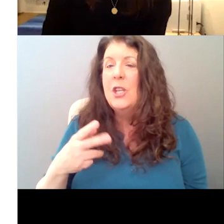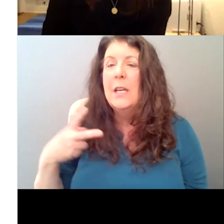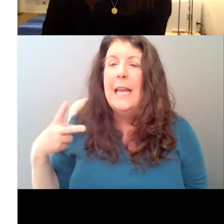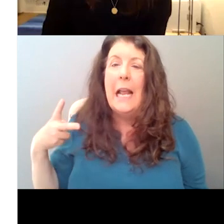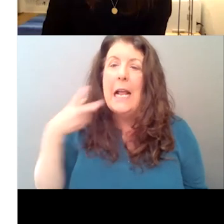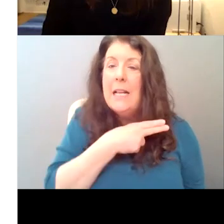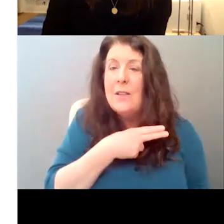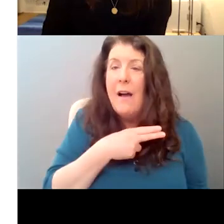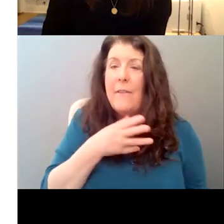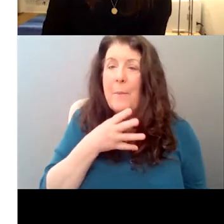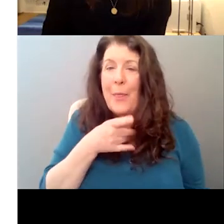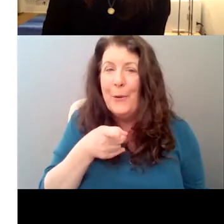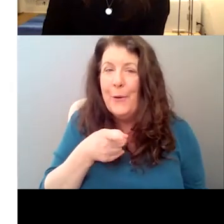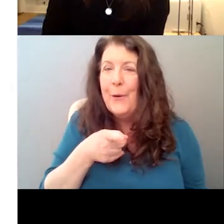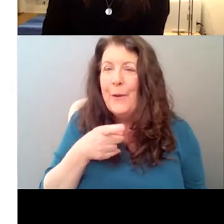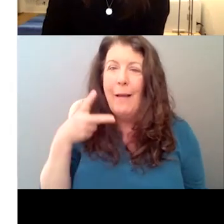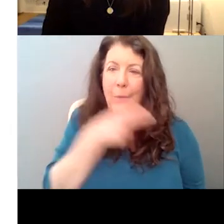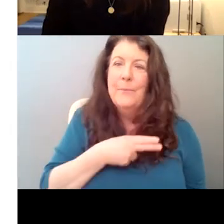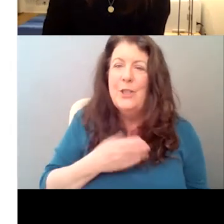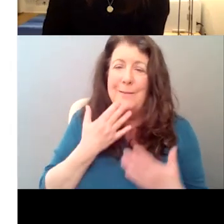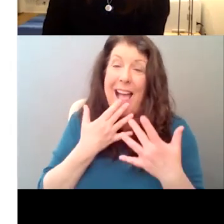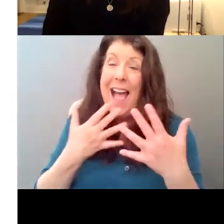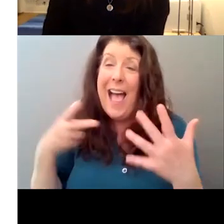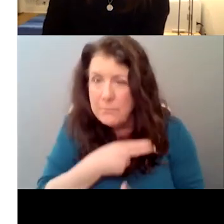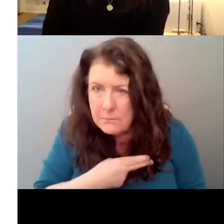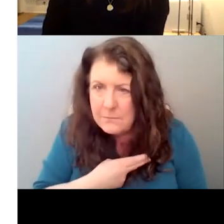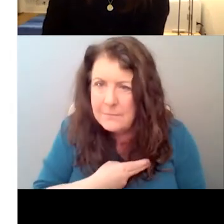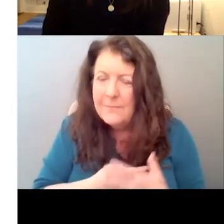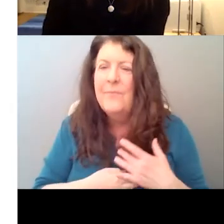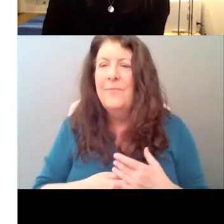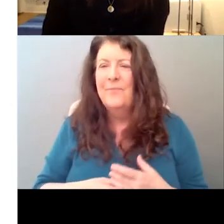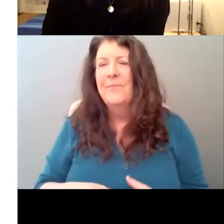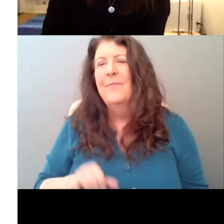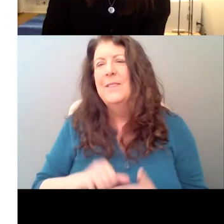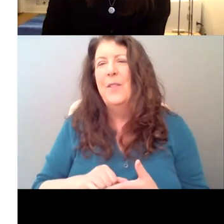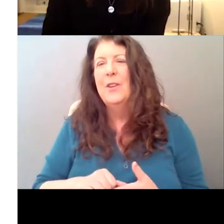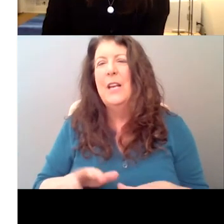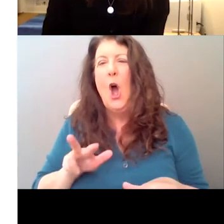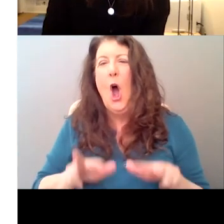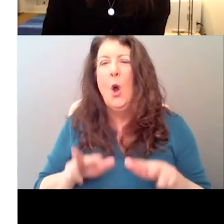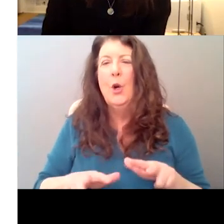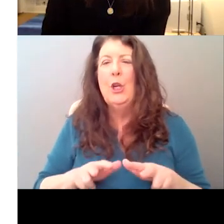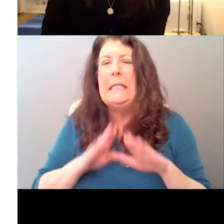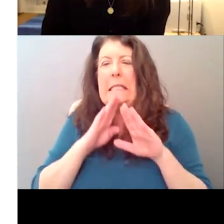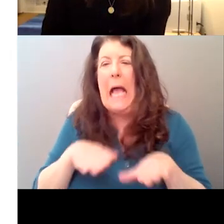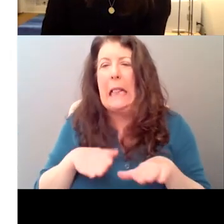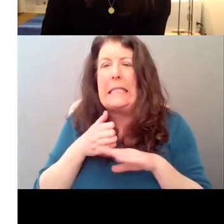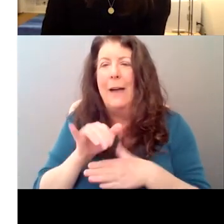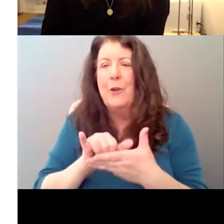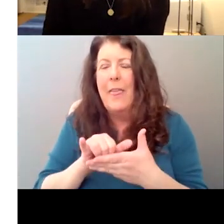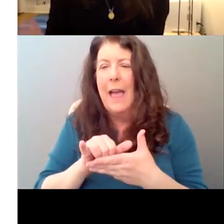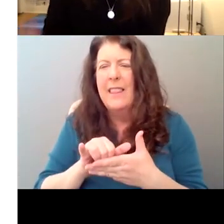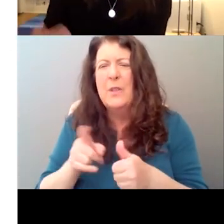could imagine that, that somebody might say, well, let's try that she goes, we're here. And then there's like an awkward silence afterwards. But